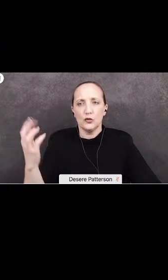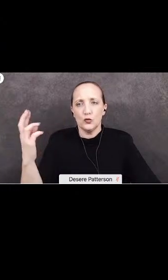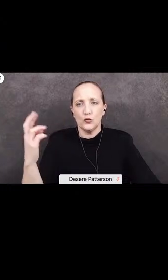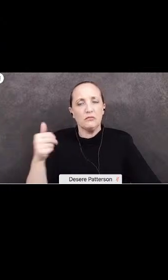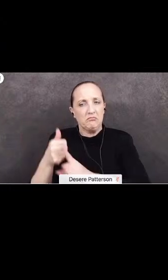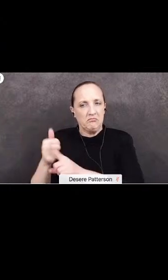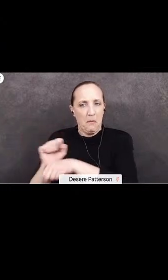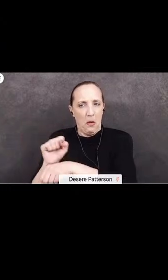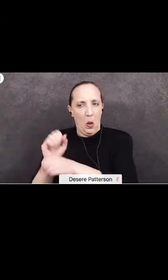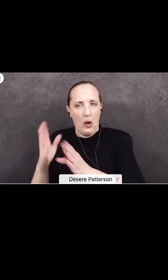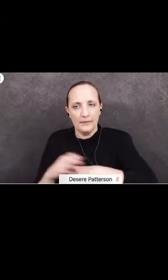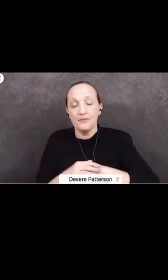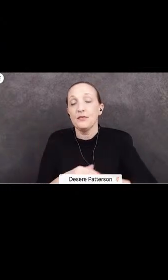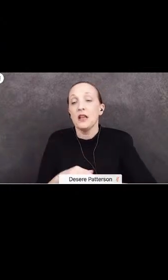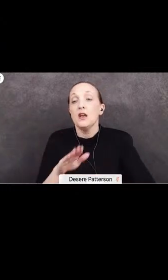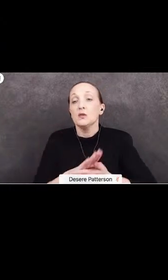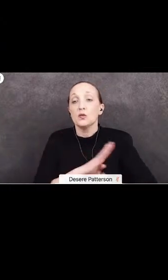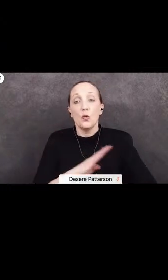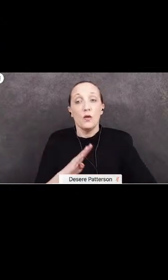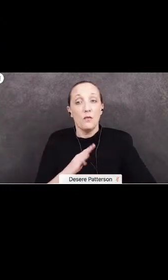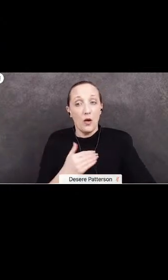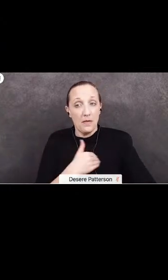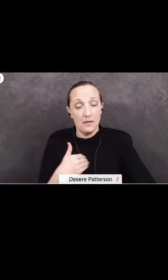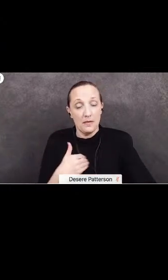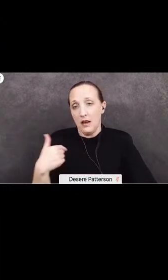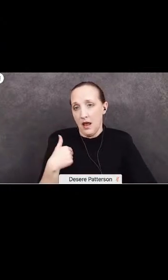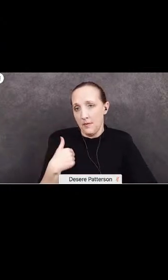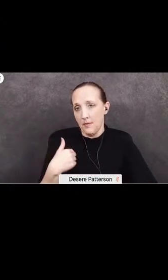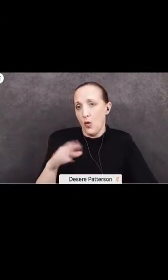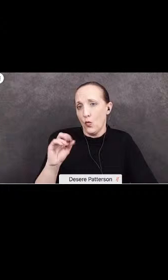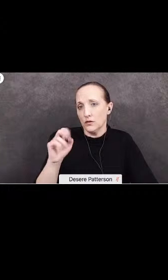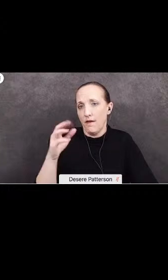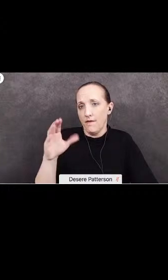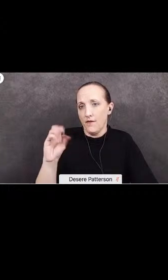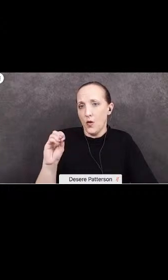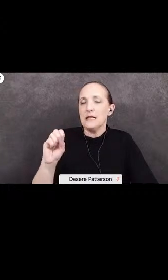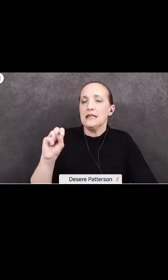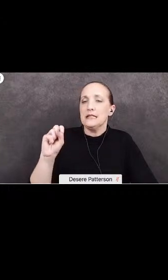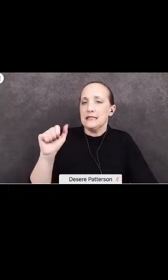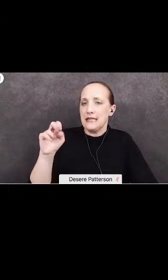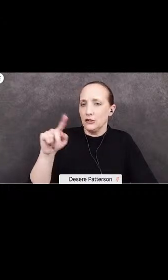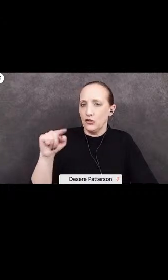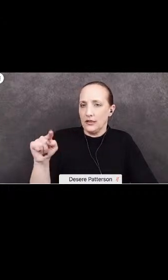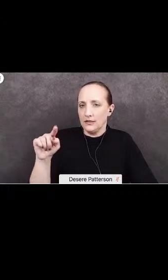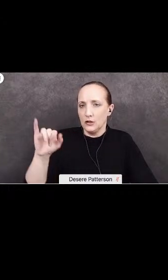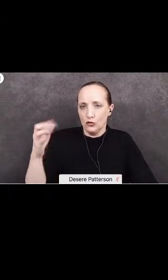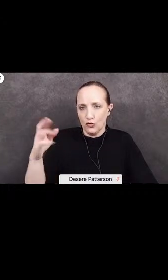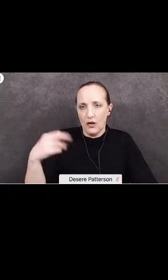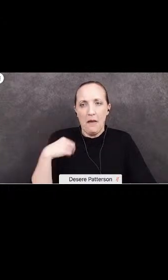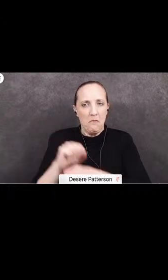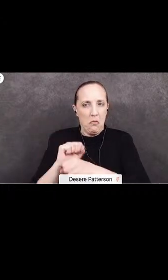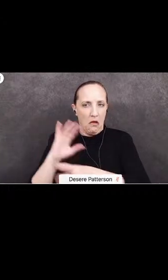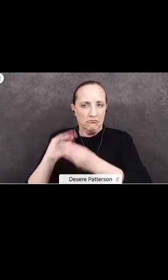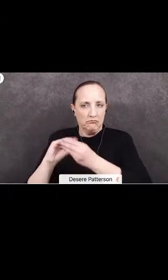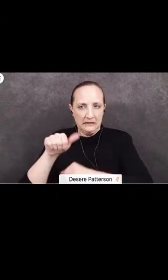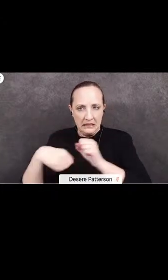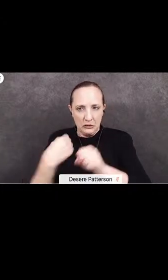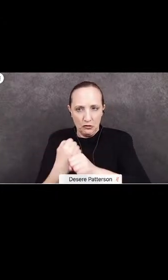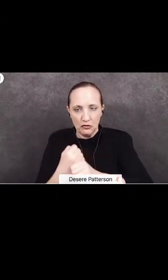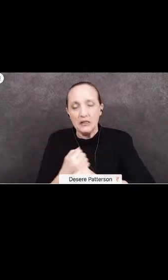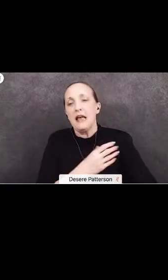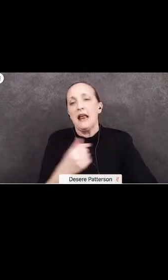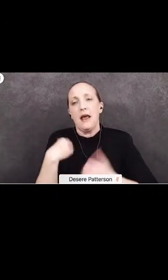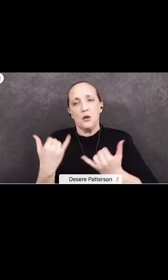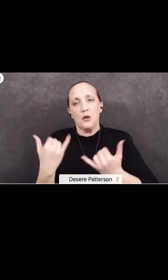Dear school board members, my name is Rodolfo Sanchez Jr. I have been an employee of CJUSD for the last 10 years and I am currently the